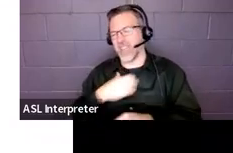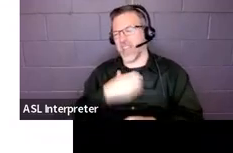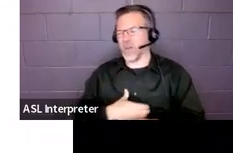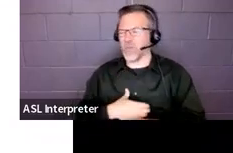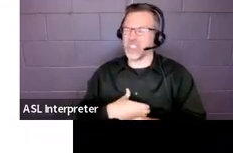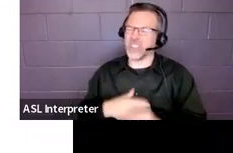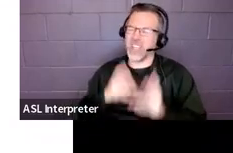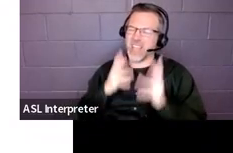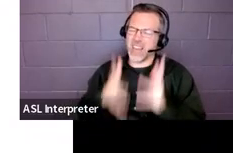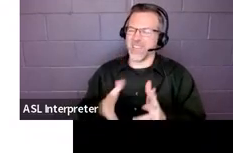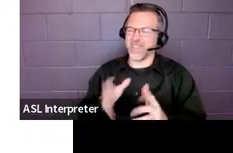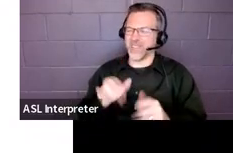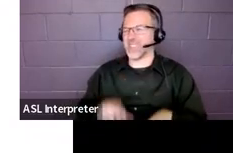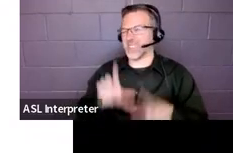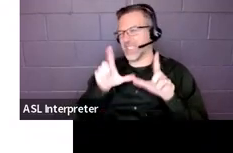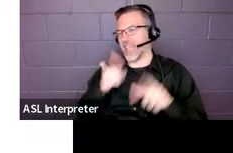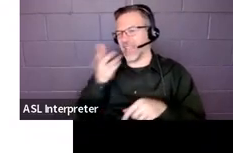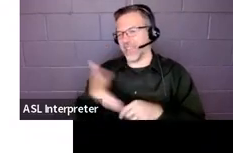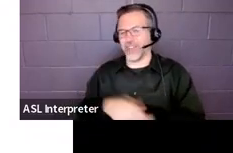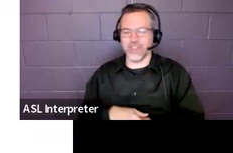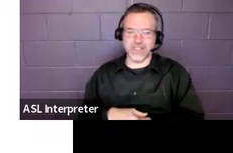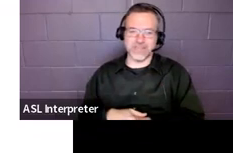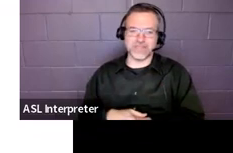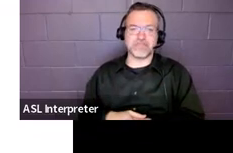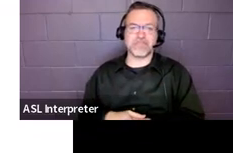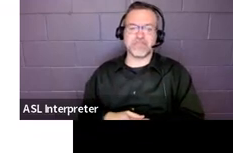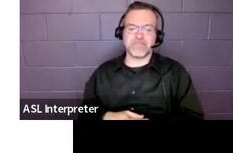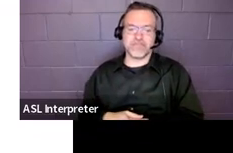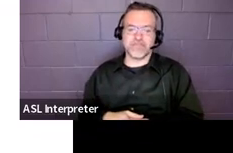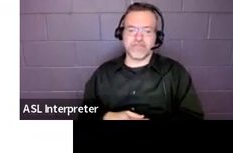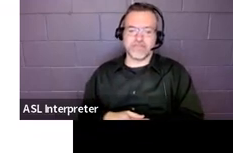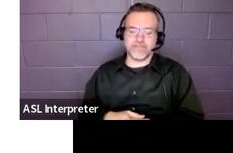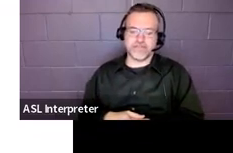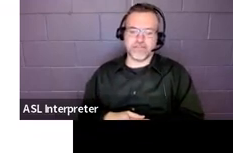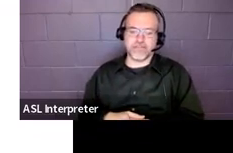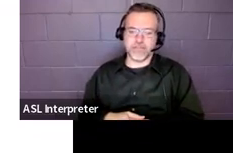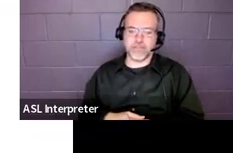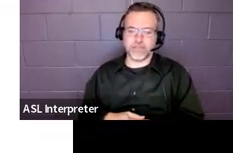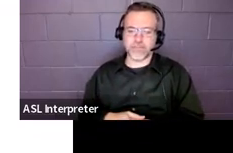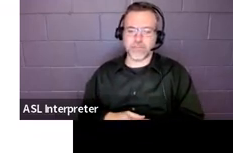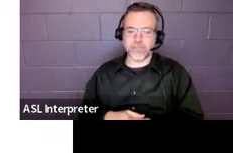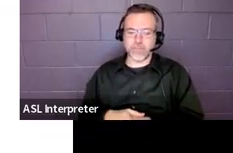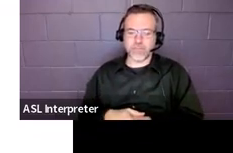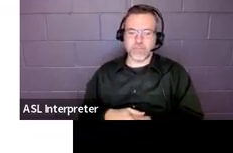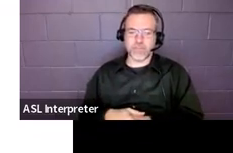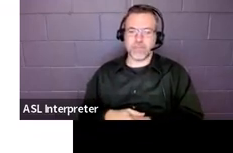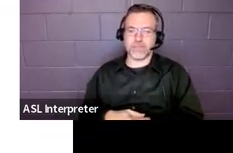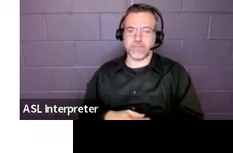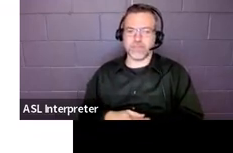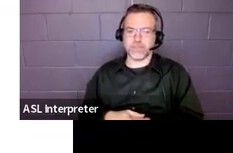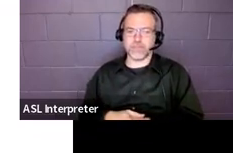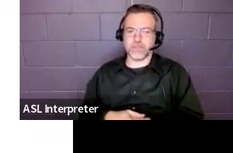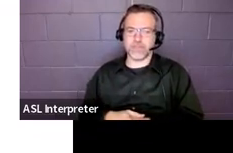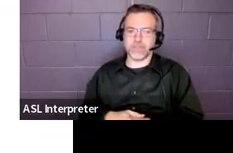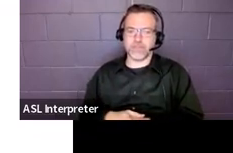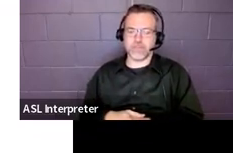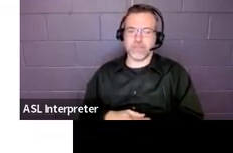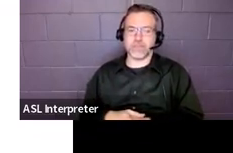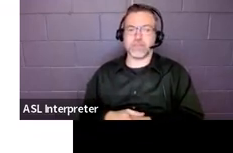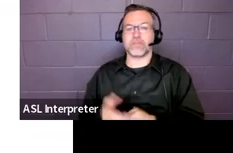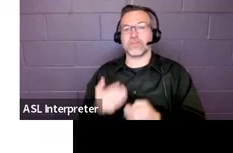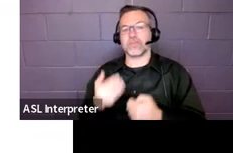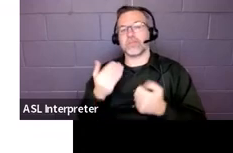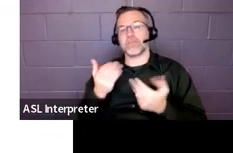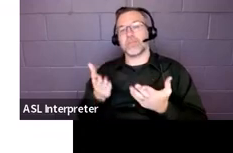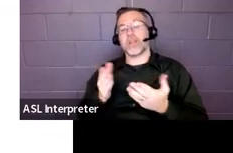slide in. Okay. So this is what we're talking about, about the child's